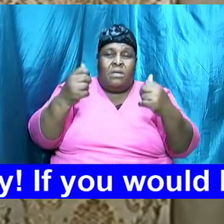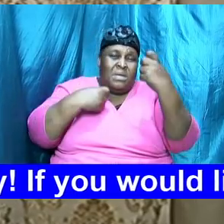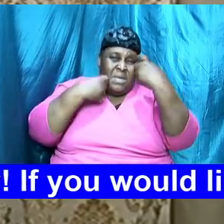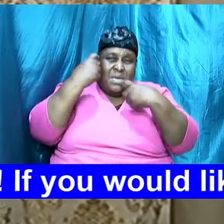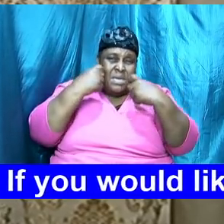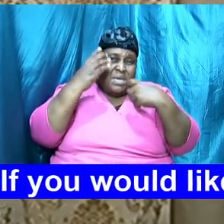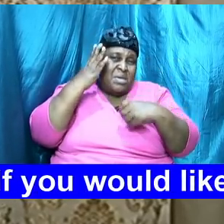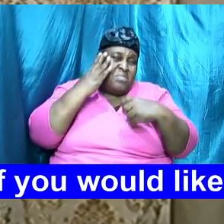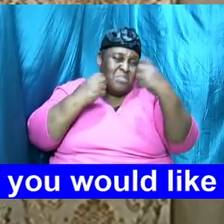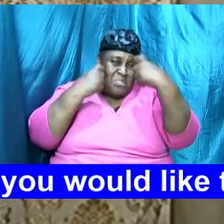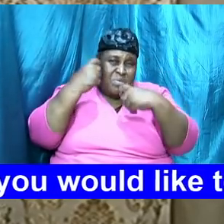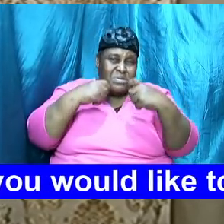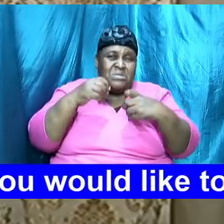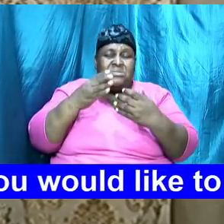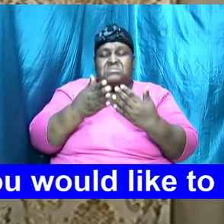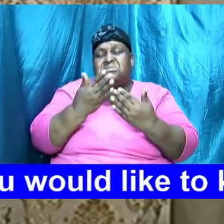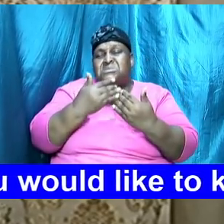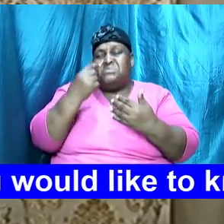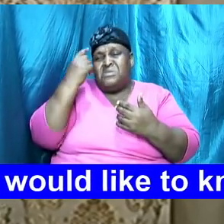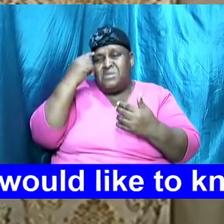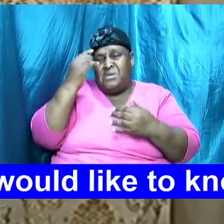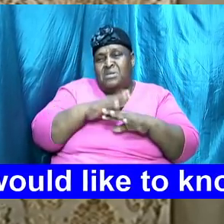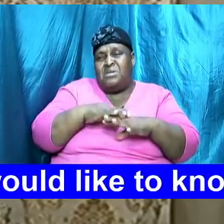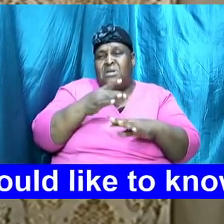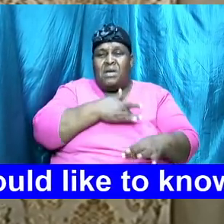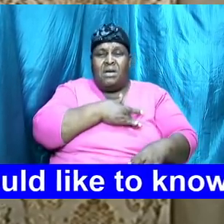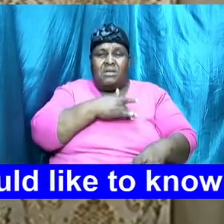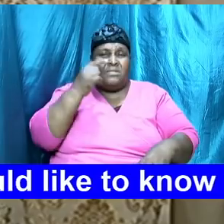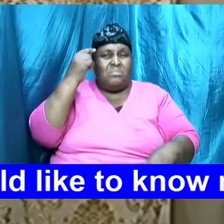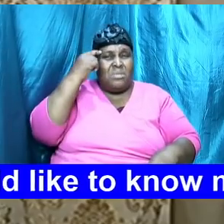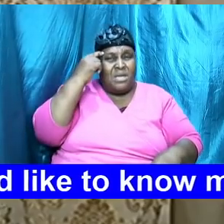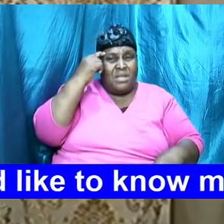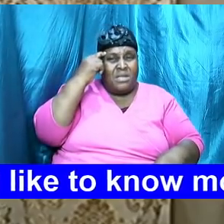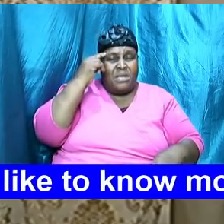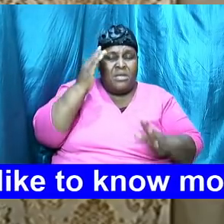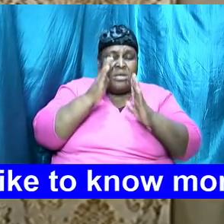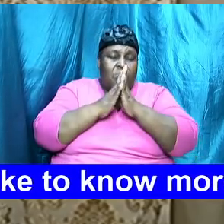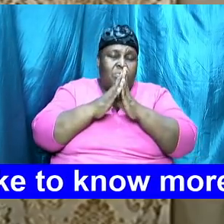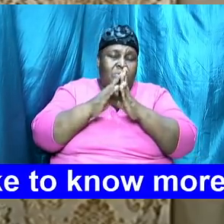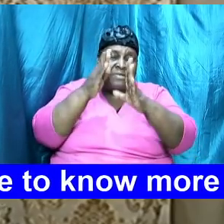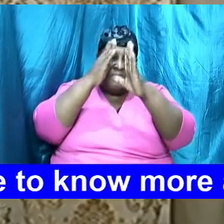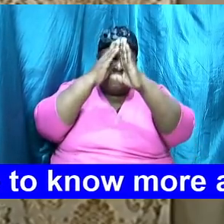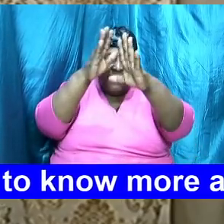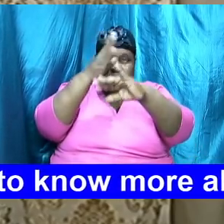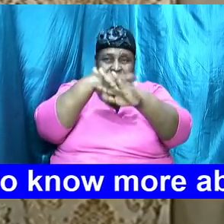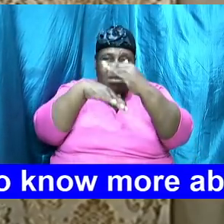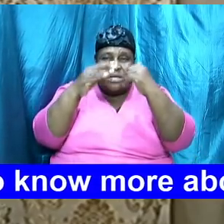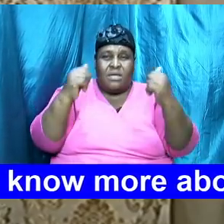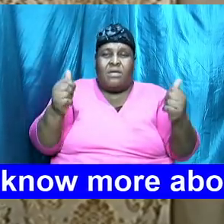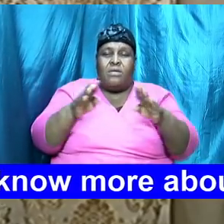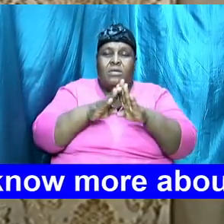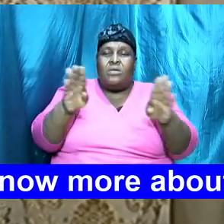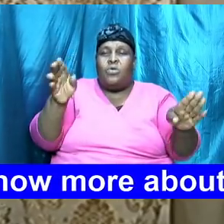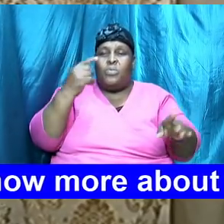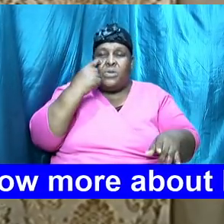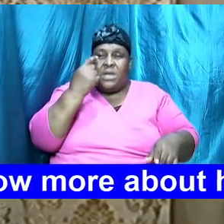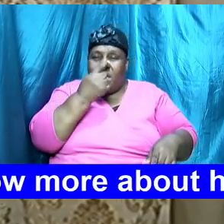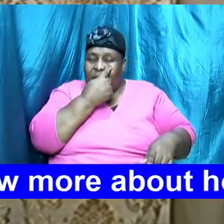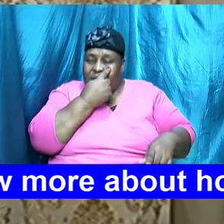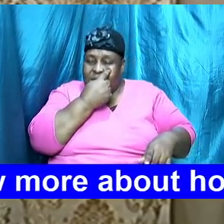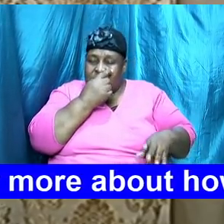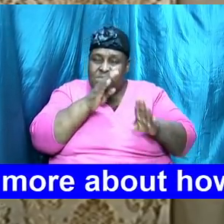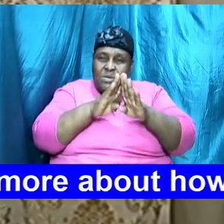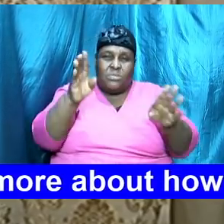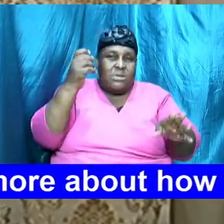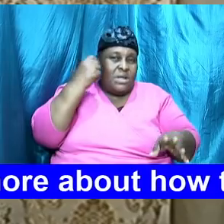simple thoughts upon all of our hearts and minds I pray father in heaven that you will open our eyes open